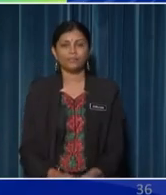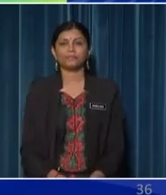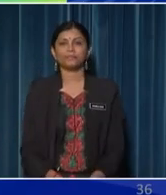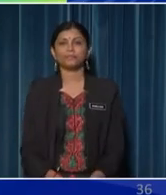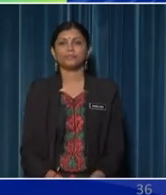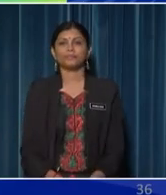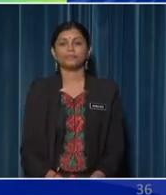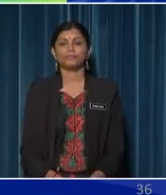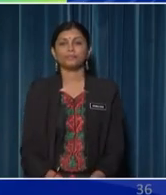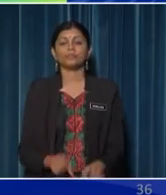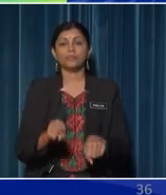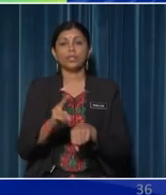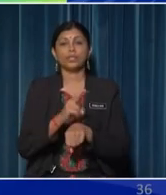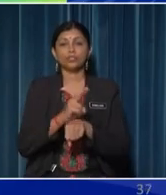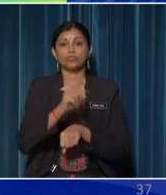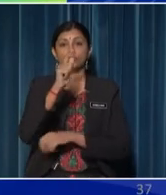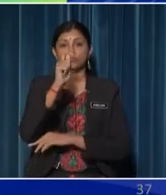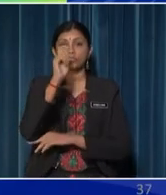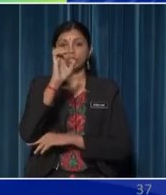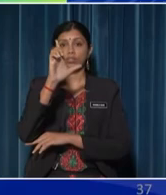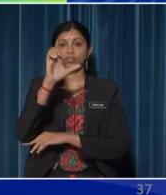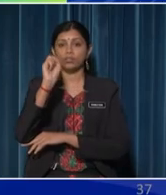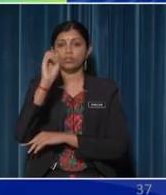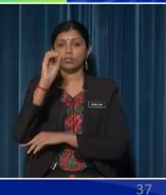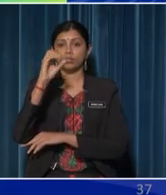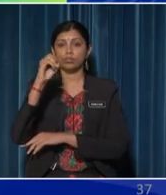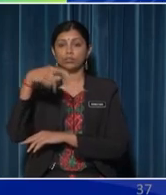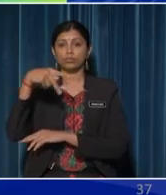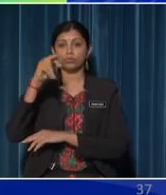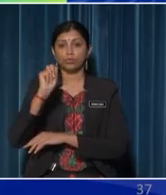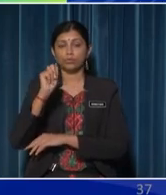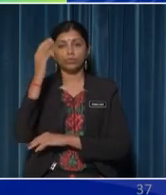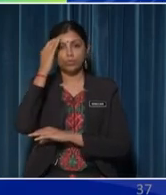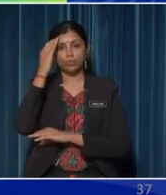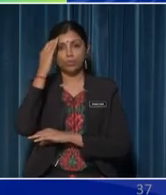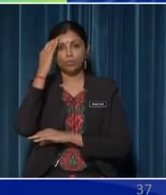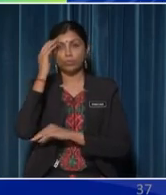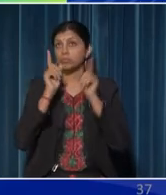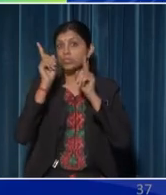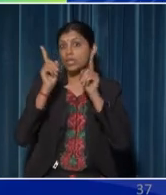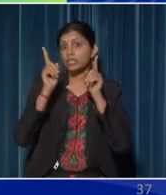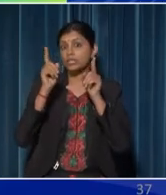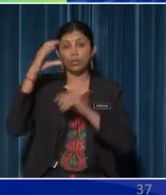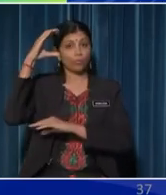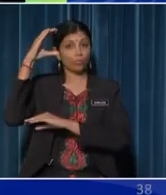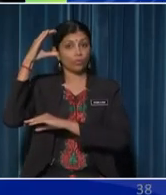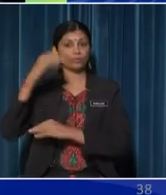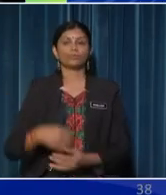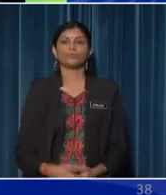We can use the telescope to know more about the stars, the moon and the planets at night